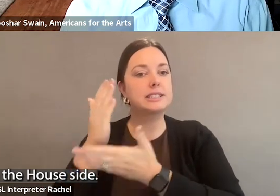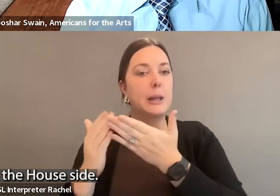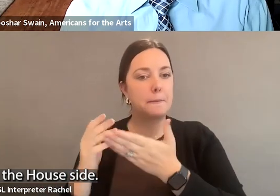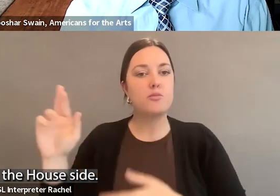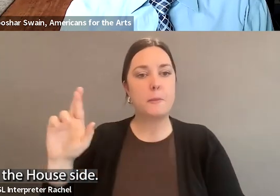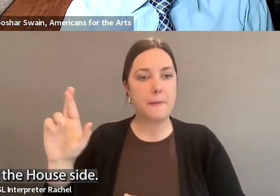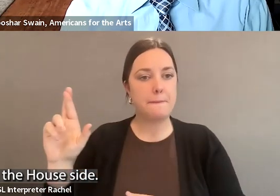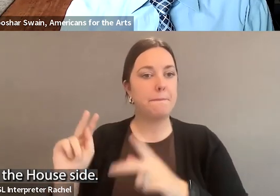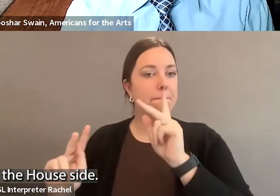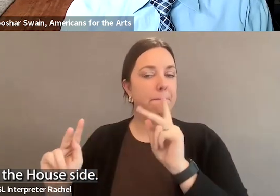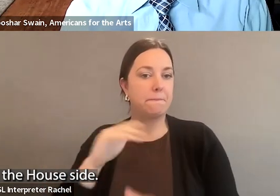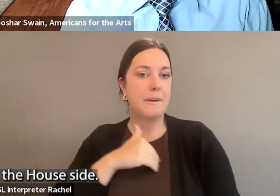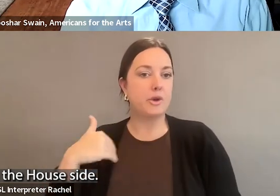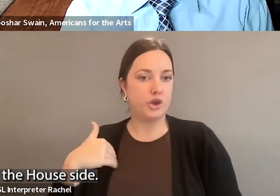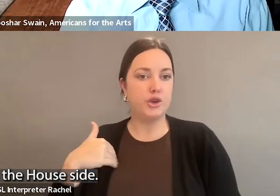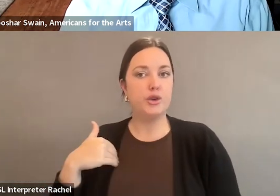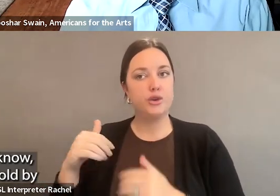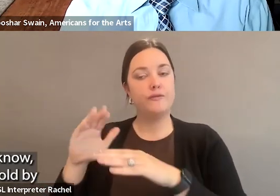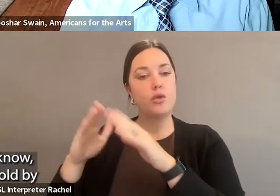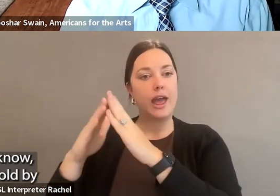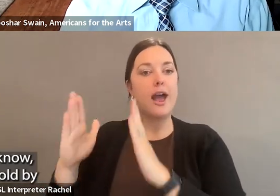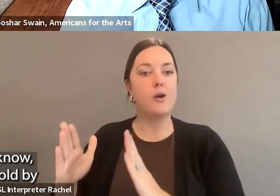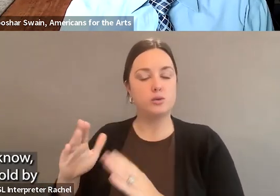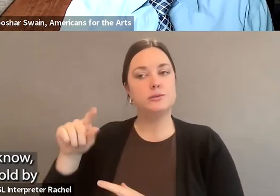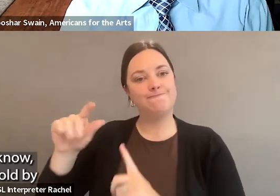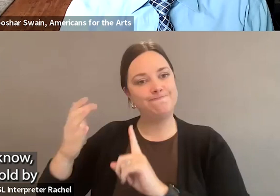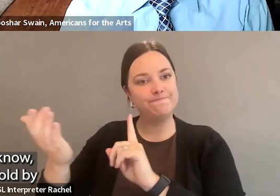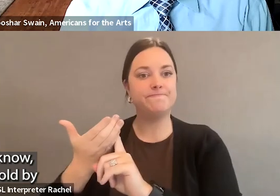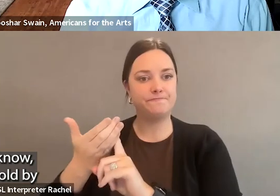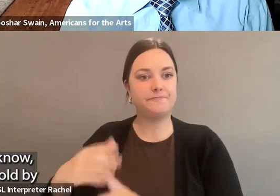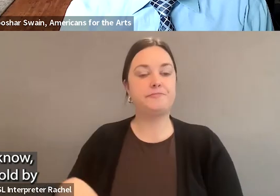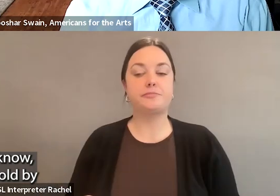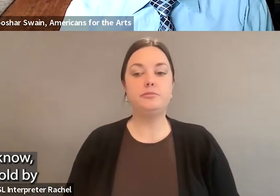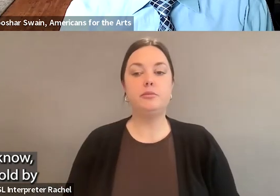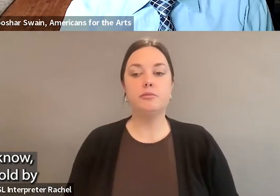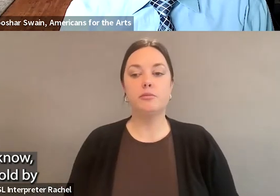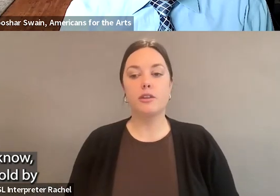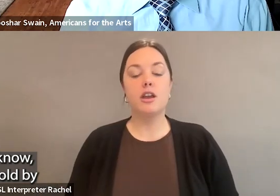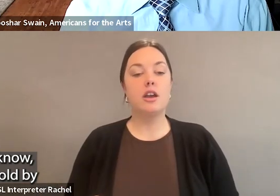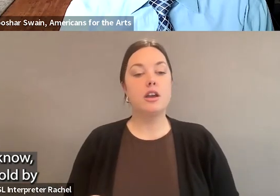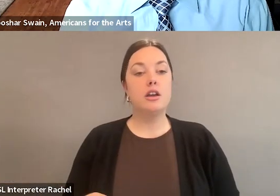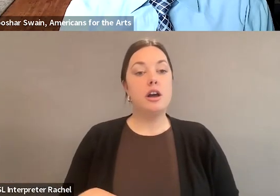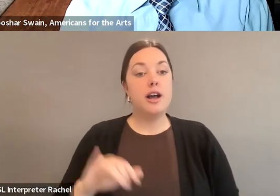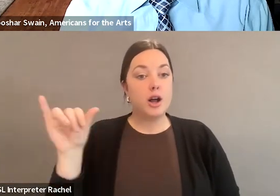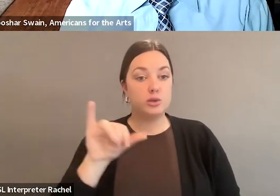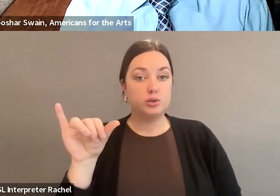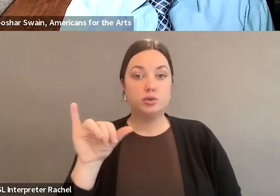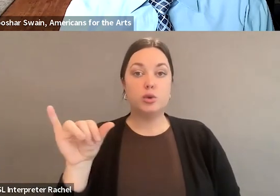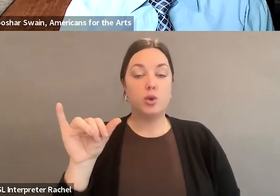Republicans on the House side. I think that, you know, we've also been told by